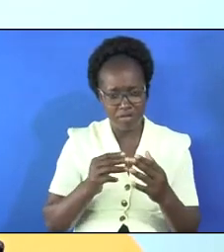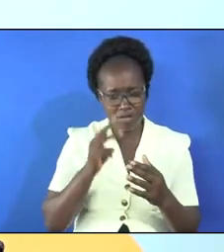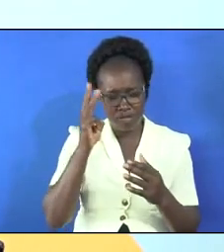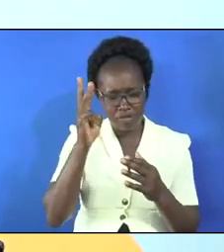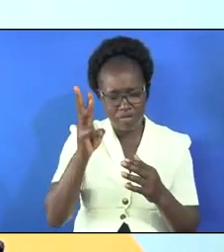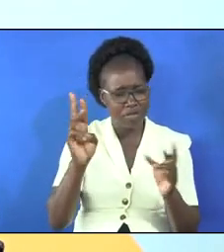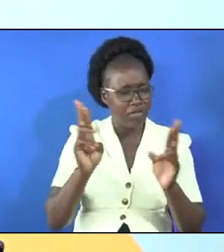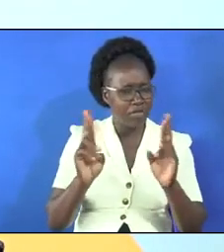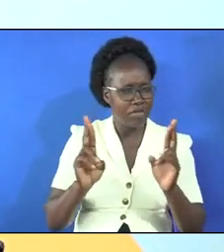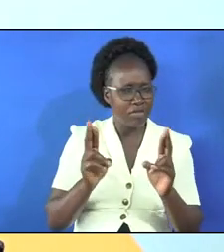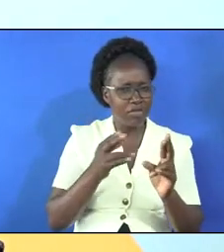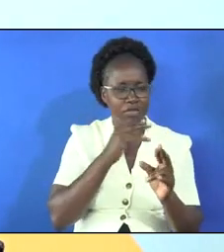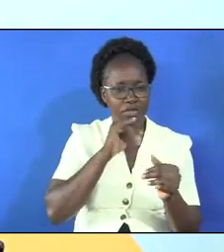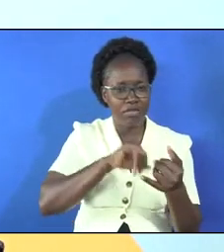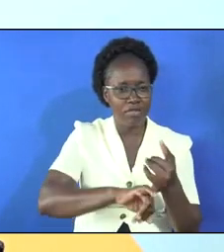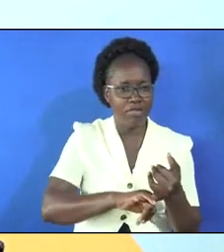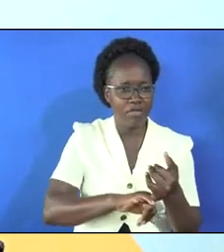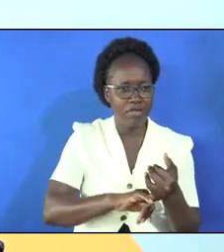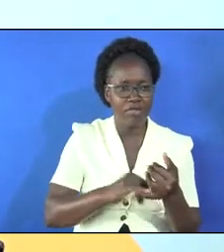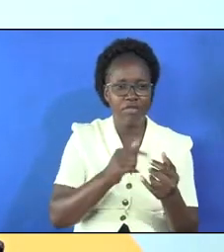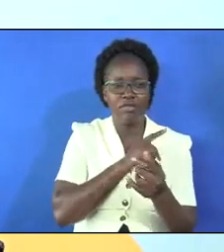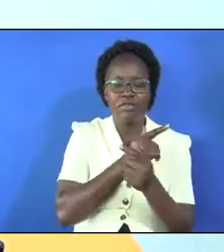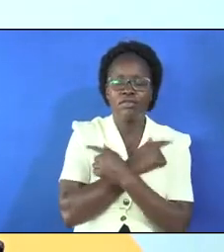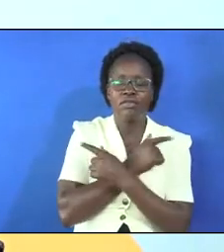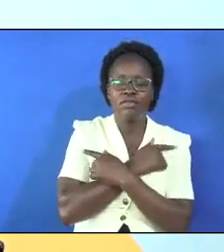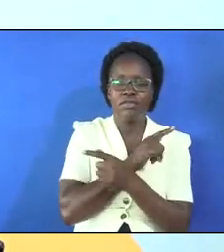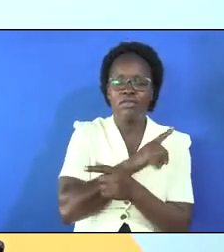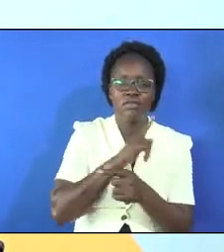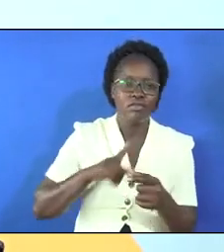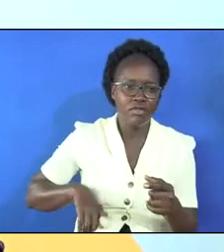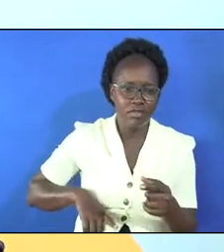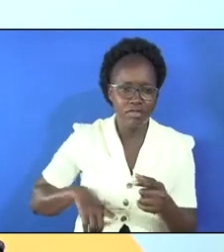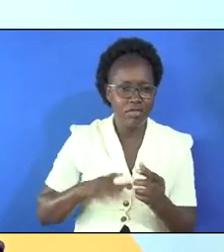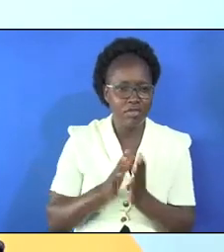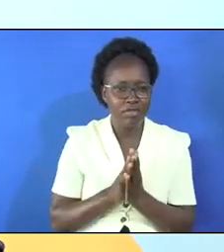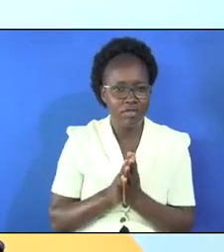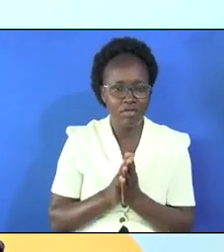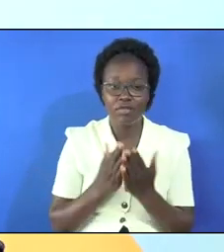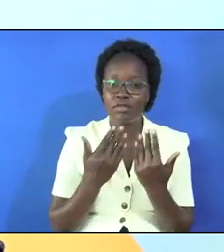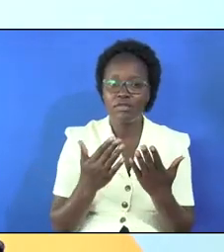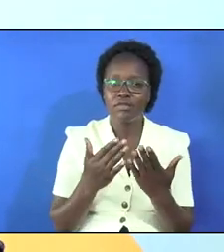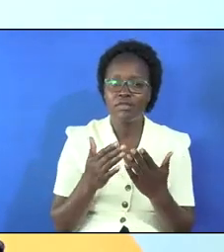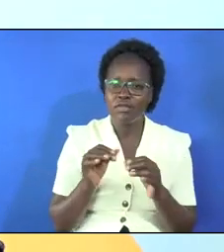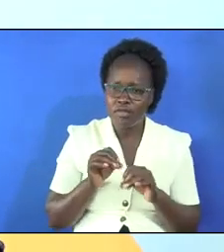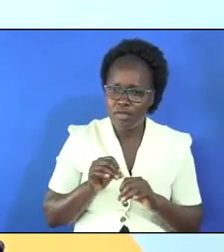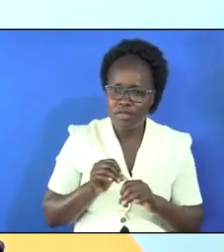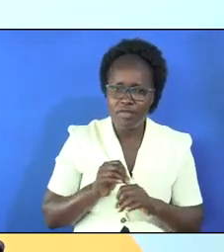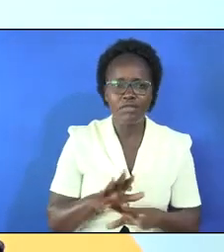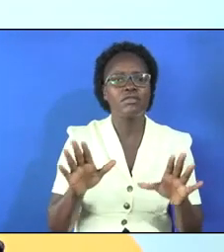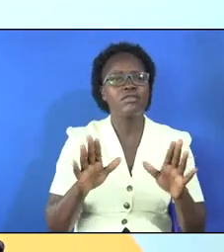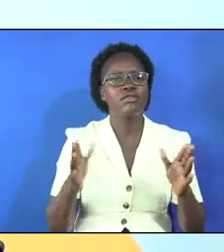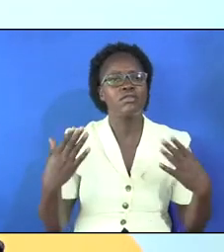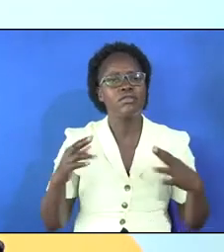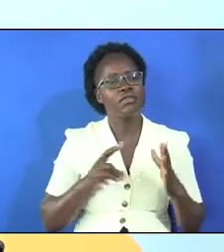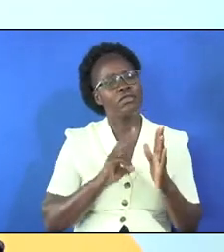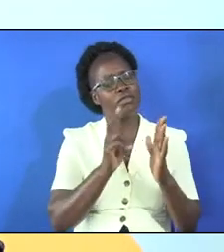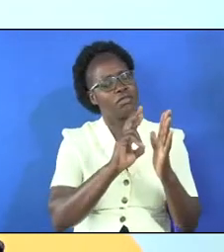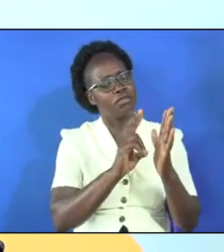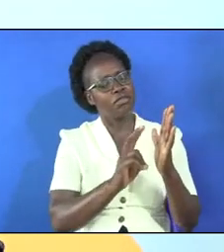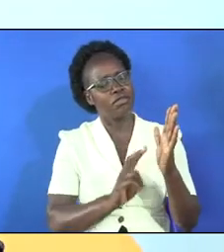husband one who loves the Lord and the papers went out and people read